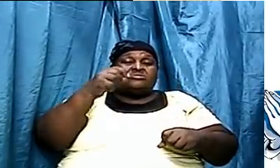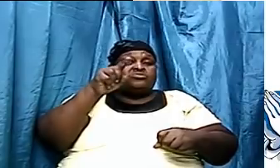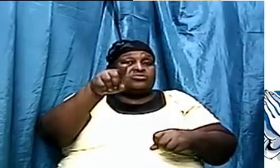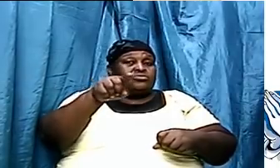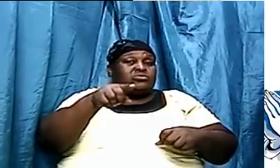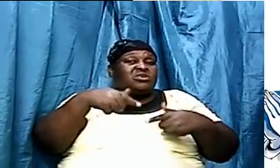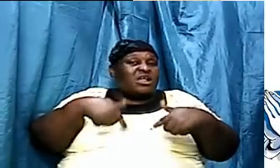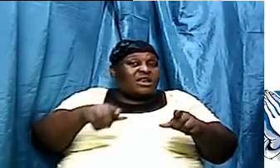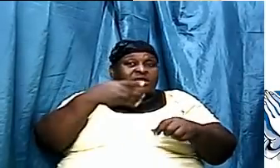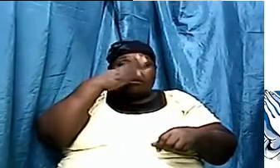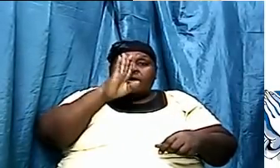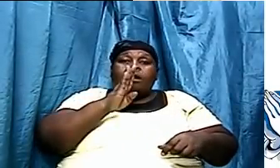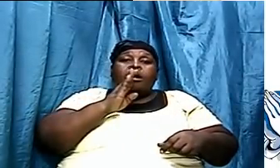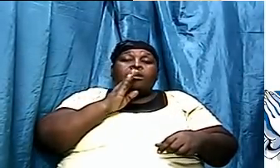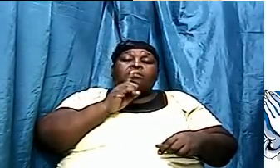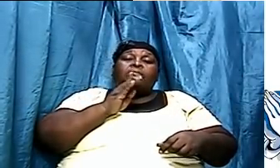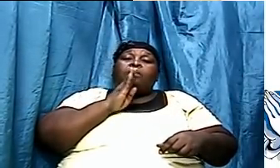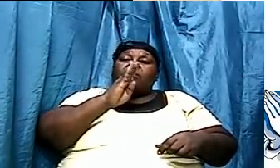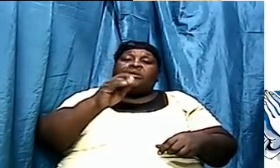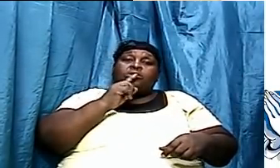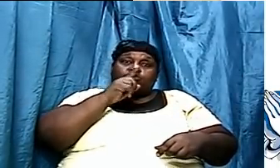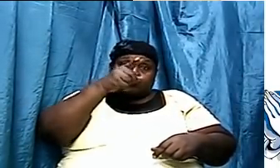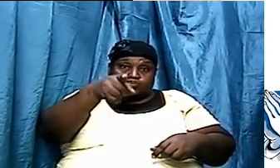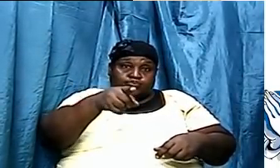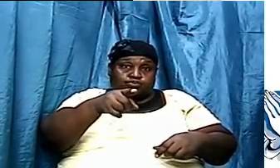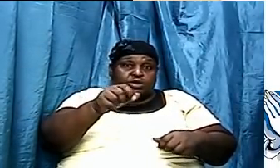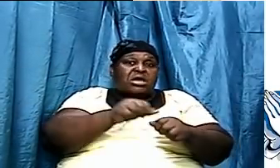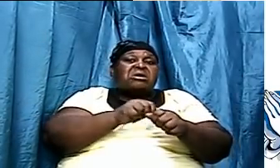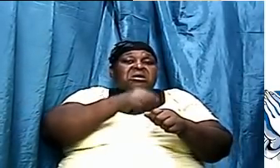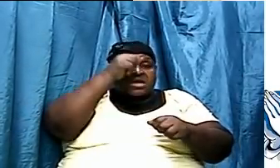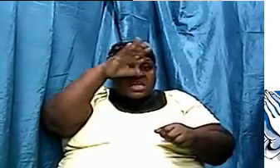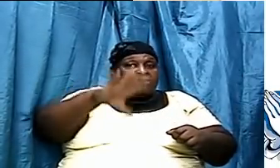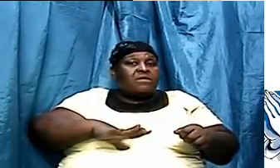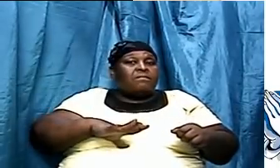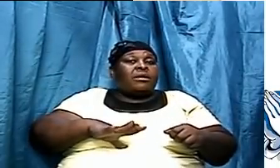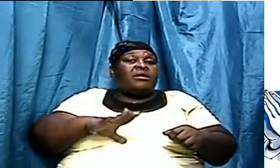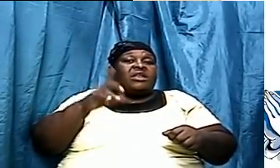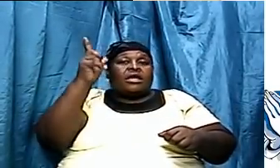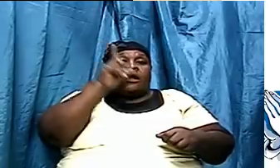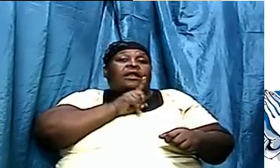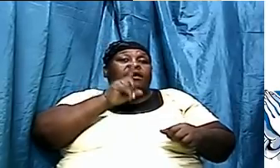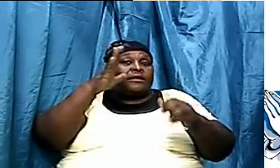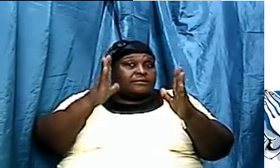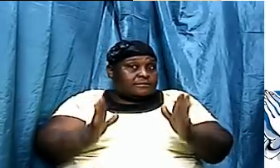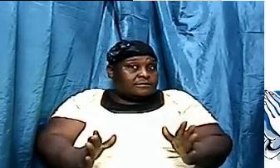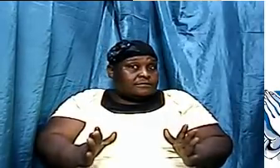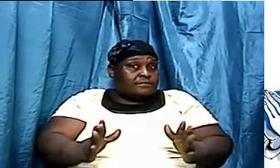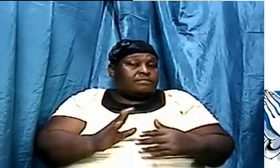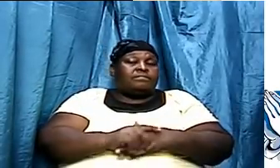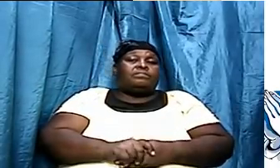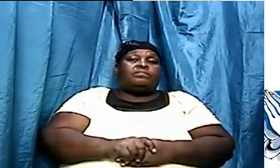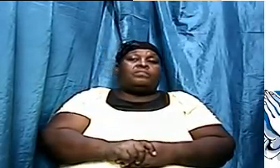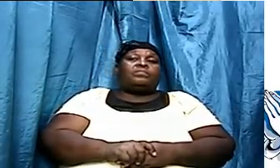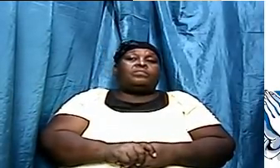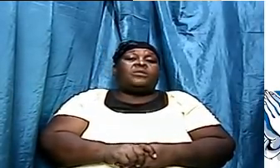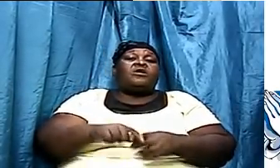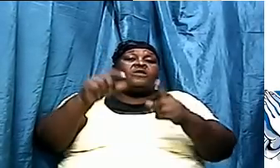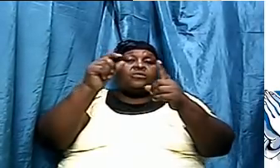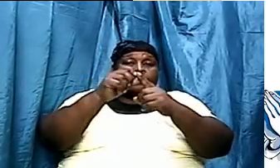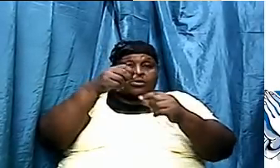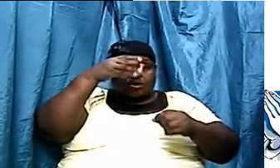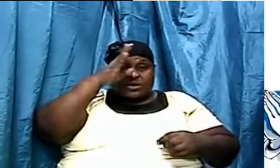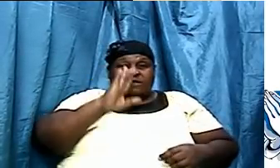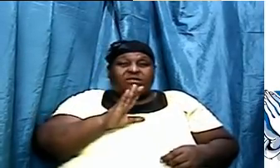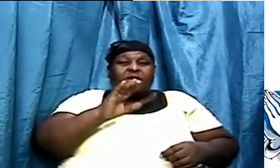Let God be true. And every man a liar. Because guess what happened? The word of God.